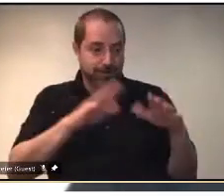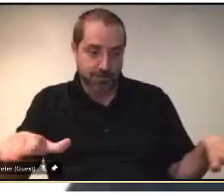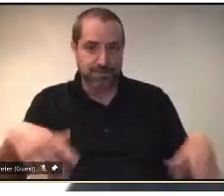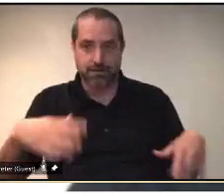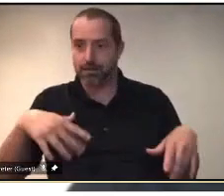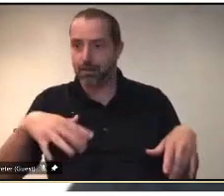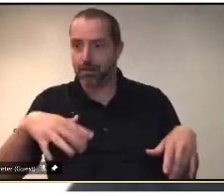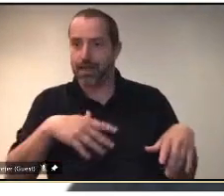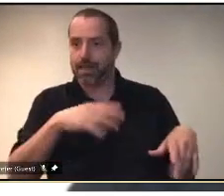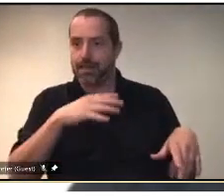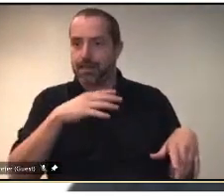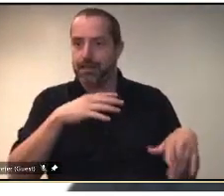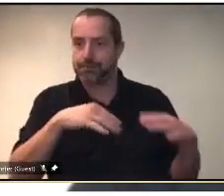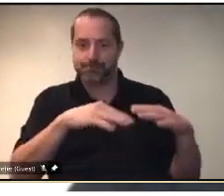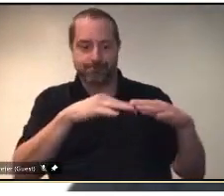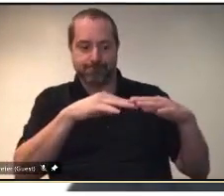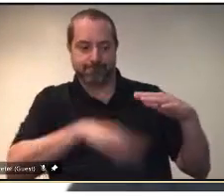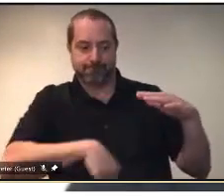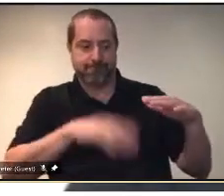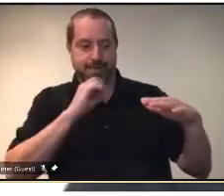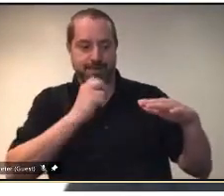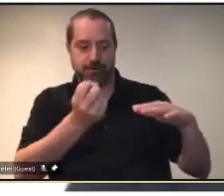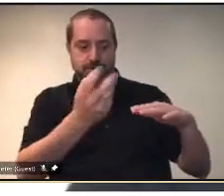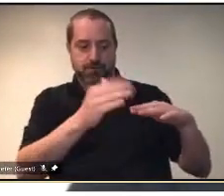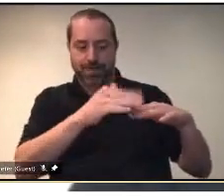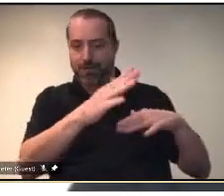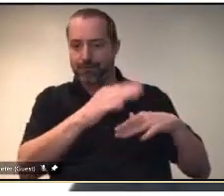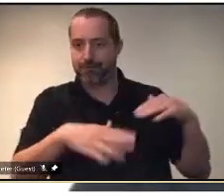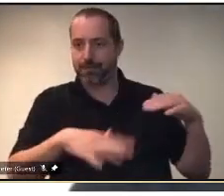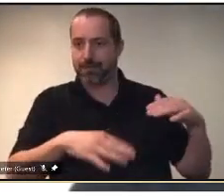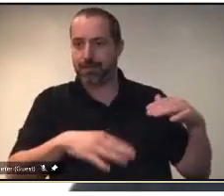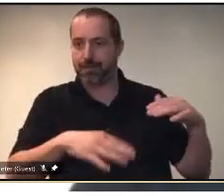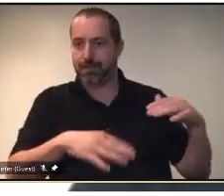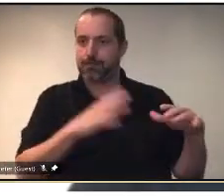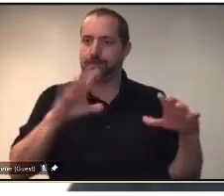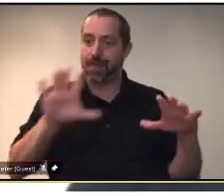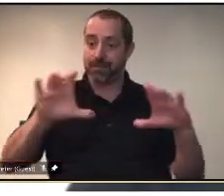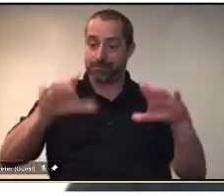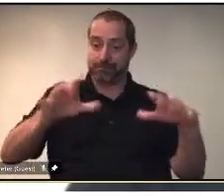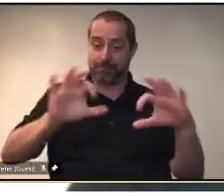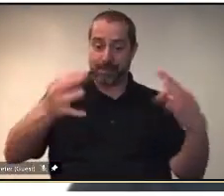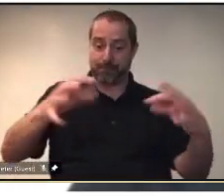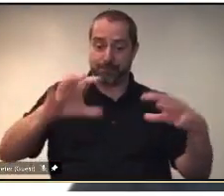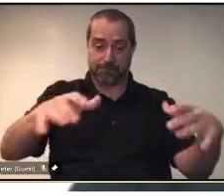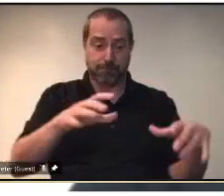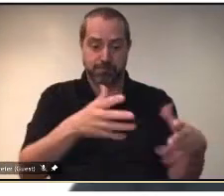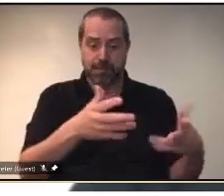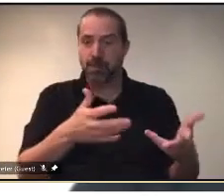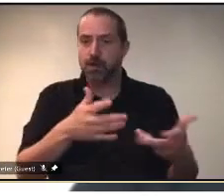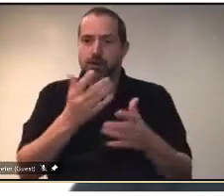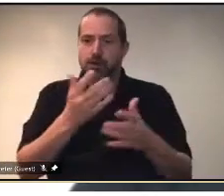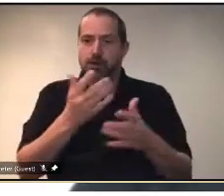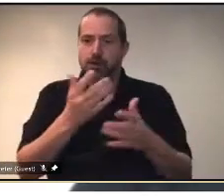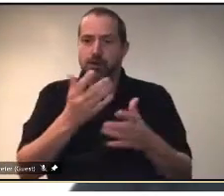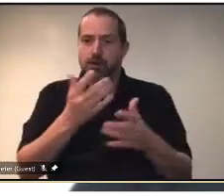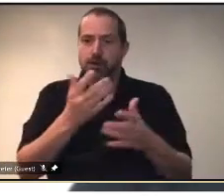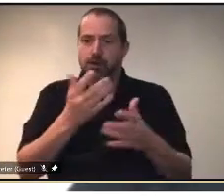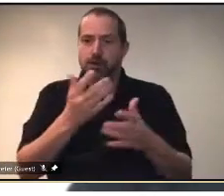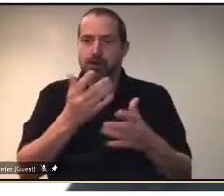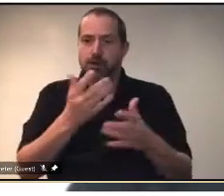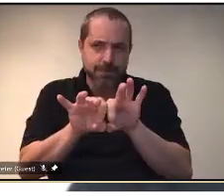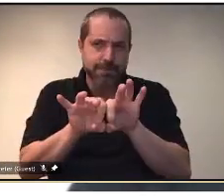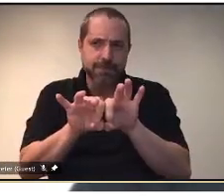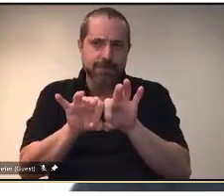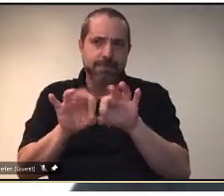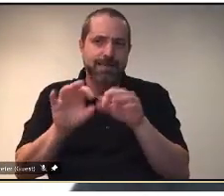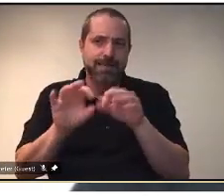probably an important population to get the numbers up what are some of the strategies that we're looking at to get the the 30 to 50s uh with a higher percentage